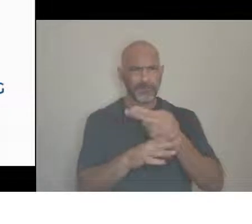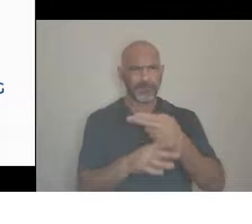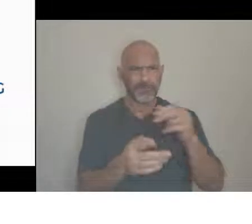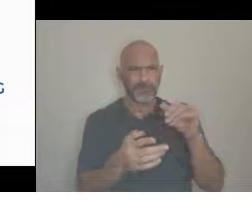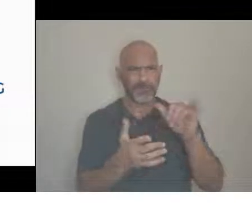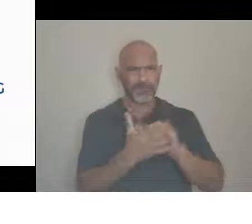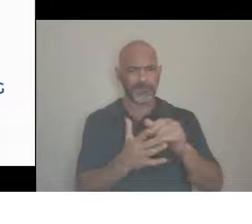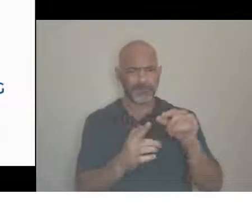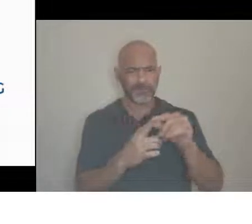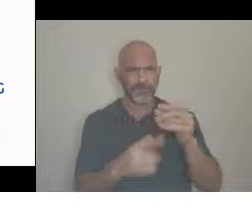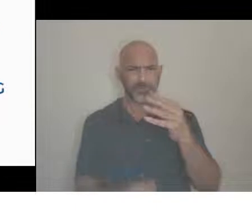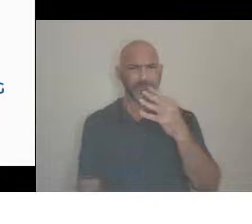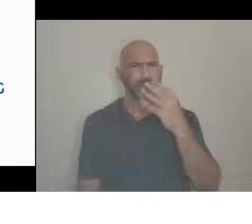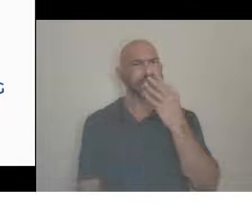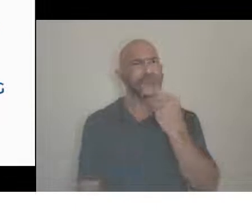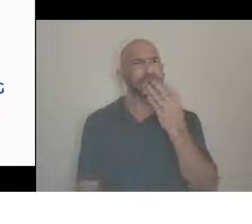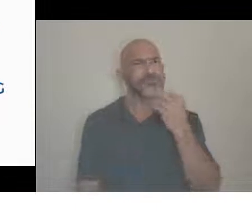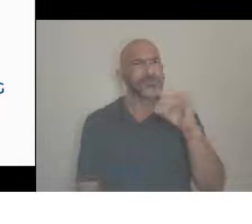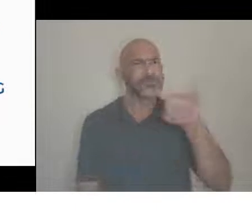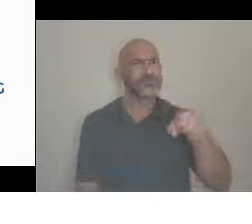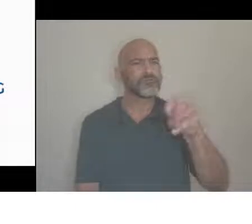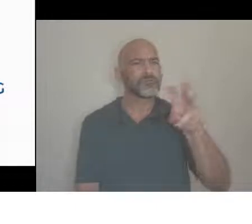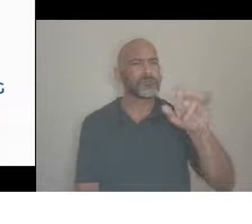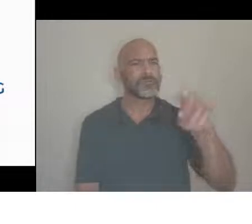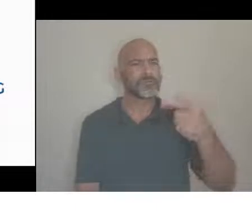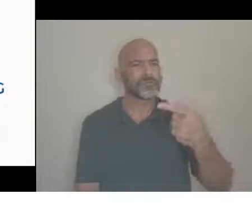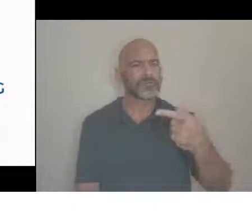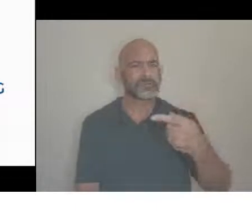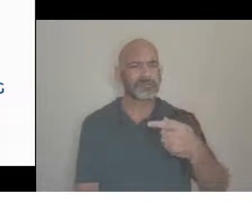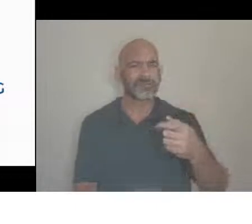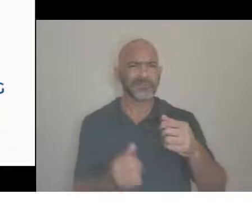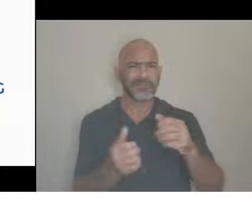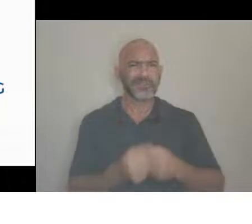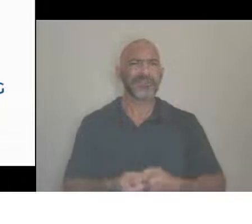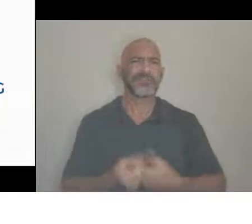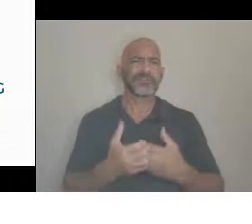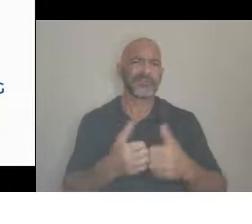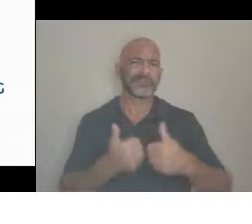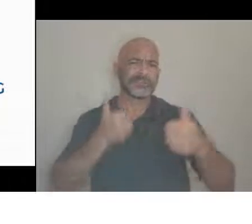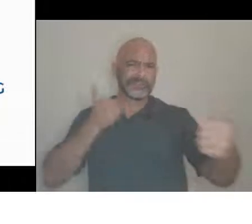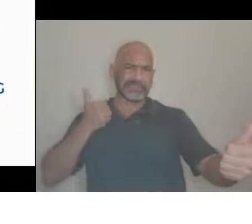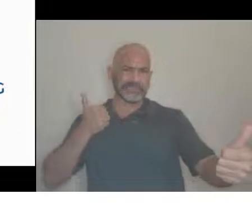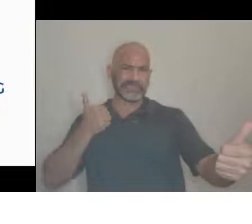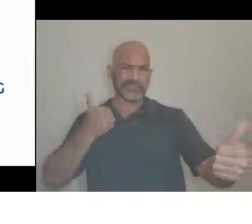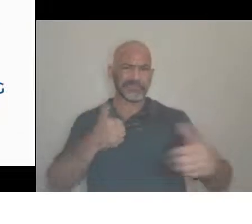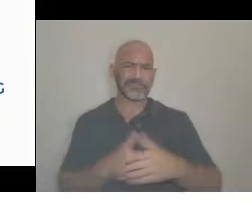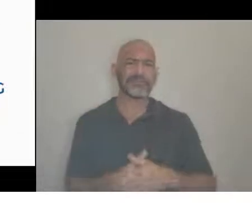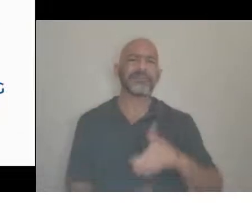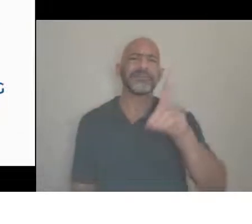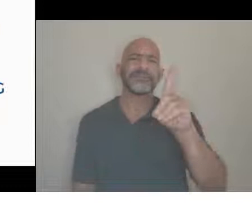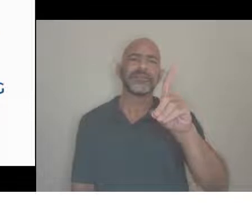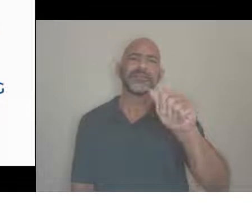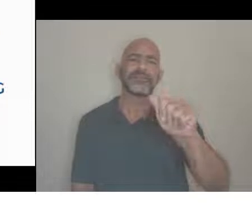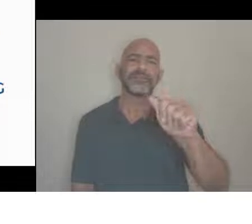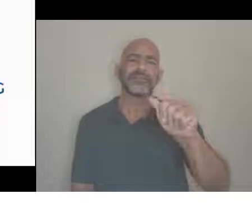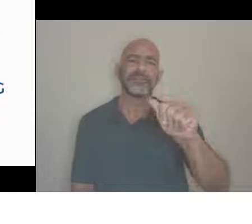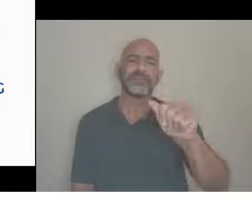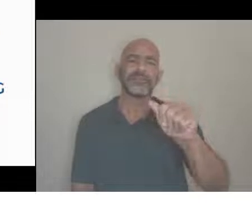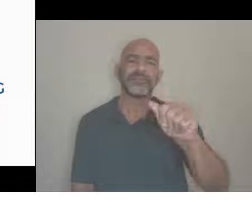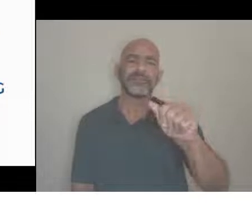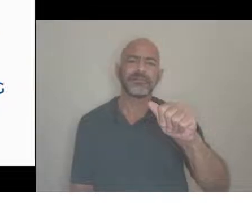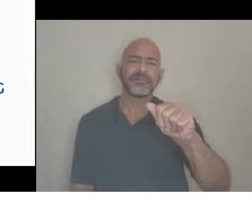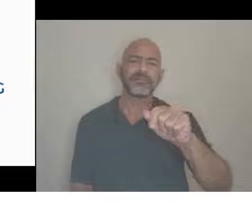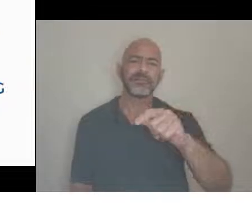so it caused distance there. And so that's what a lot of these things will do. The disabled is the first one. And that's, again,